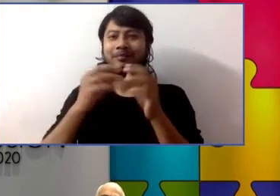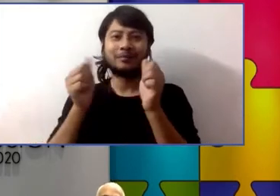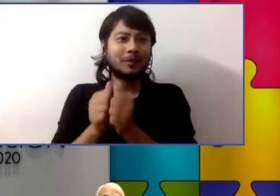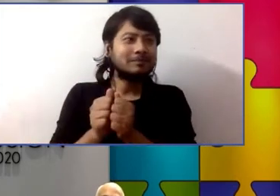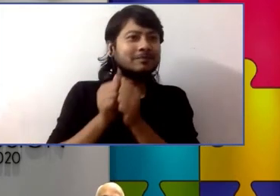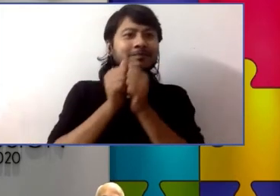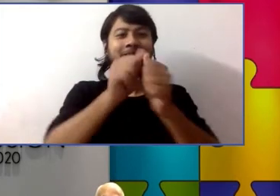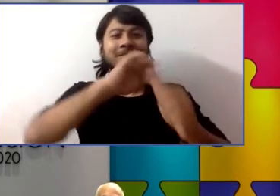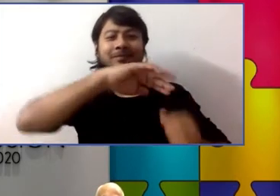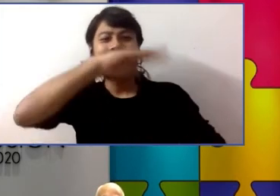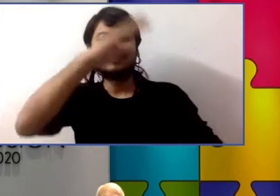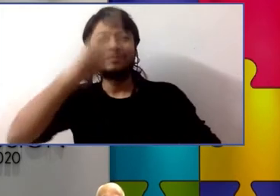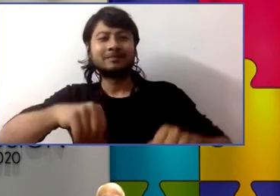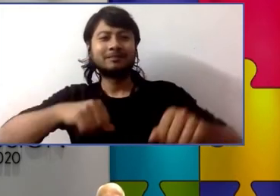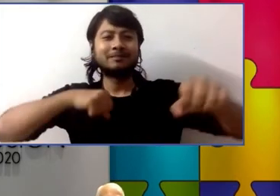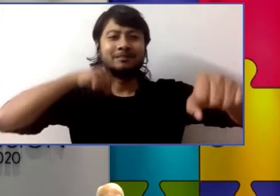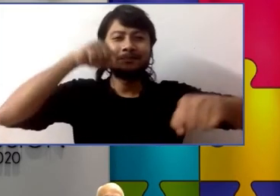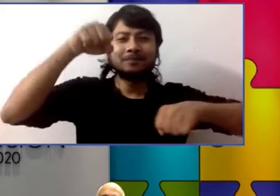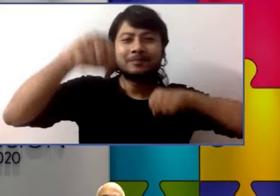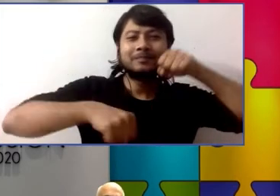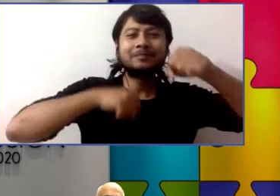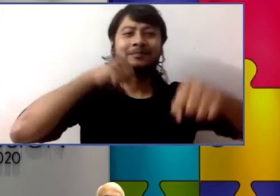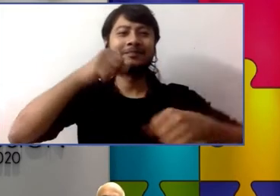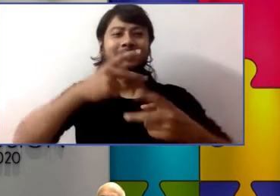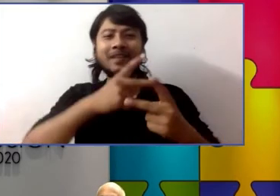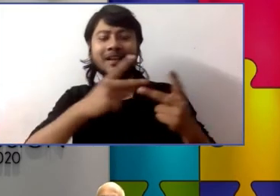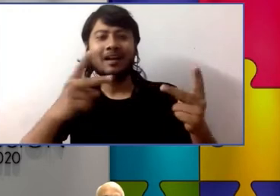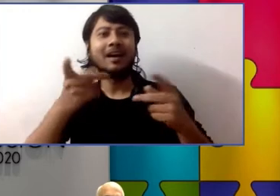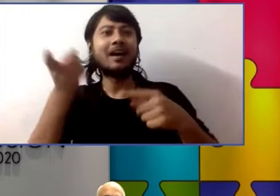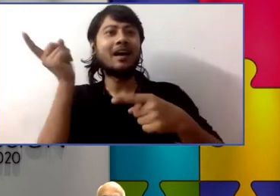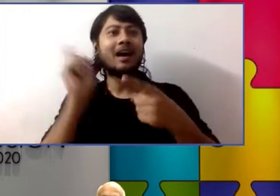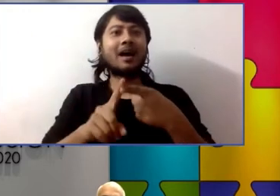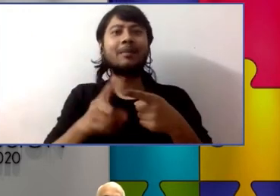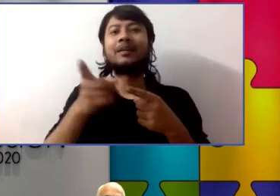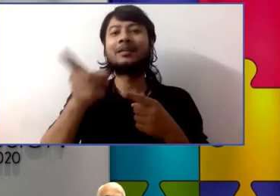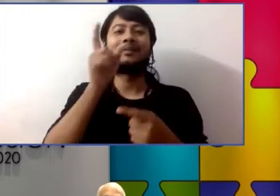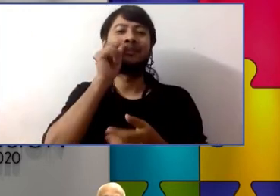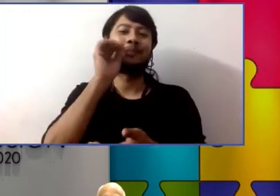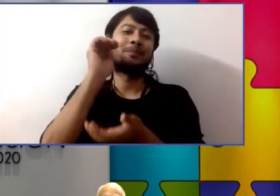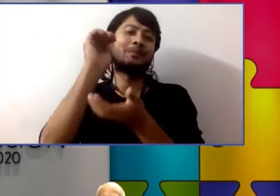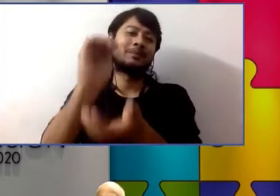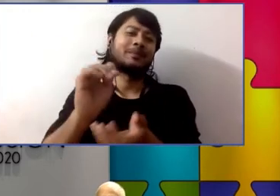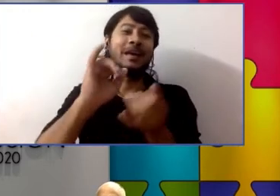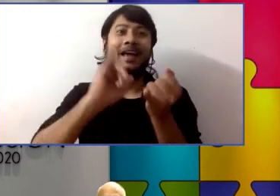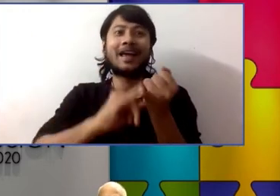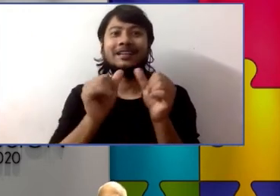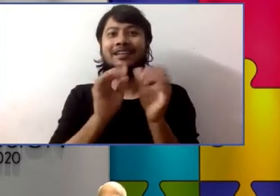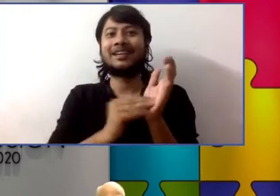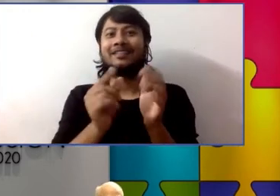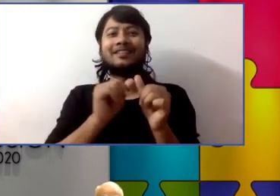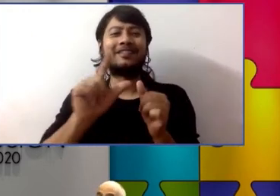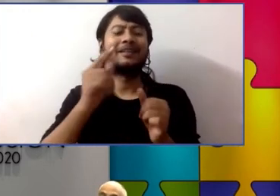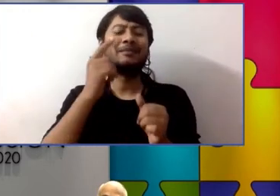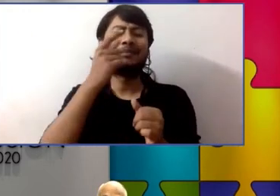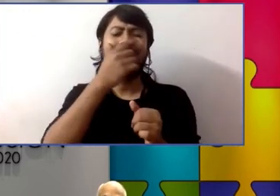Samuel was born. Beautiful child we had a beautiful birth and for those first few months we were exhausted but